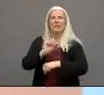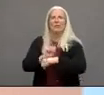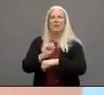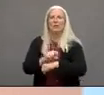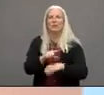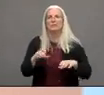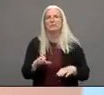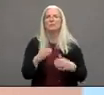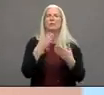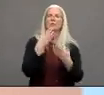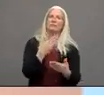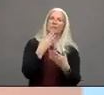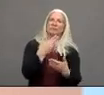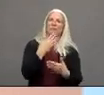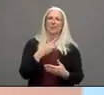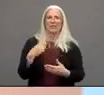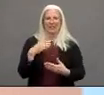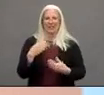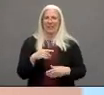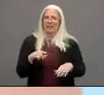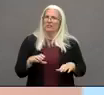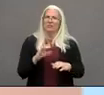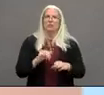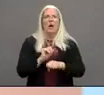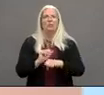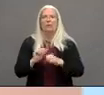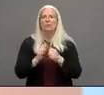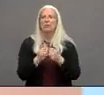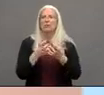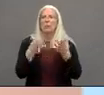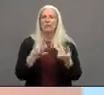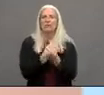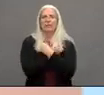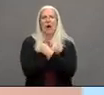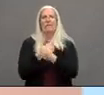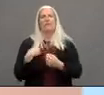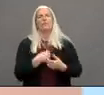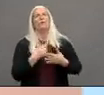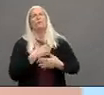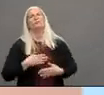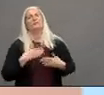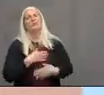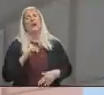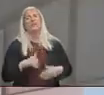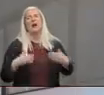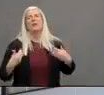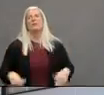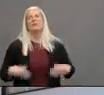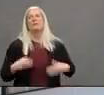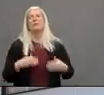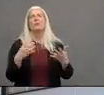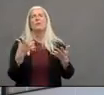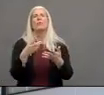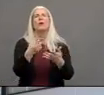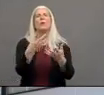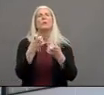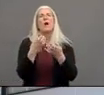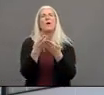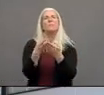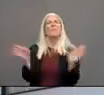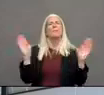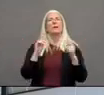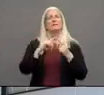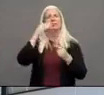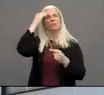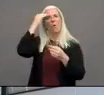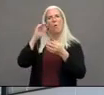as well um so we really appreciate that so on that note i mean why is what what do you want the public to know about um as we proceed with the